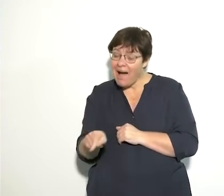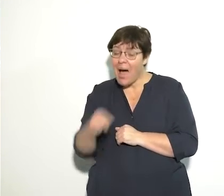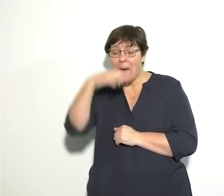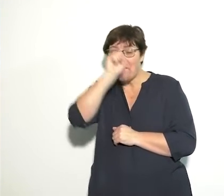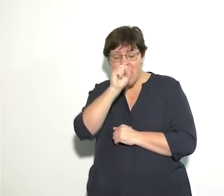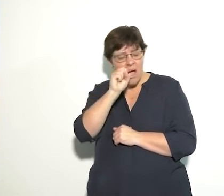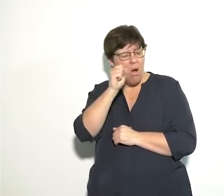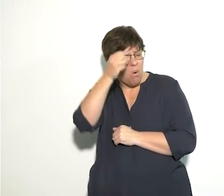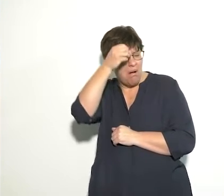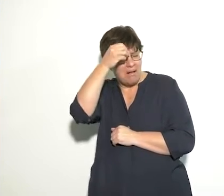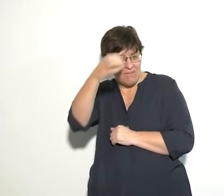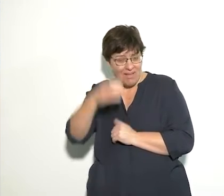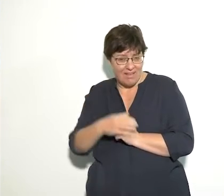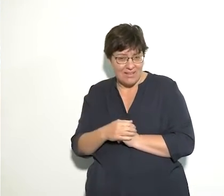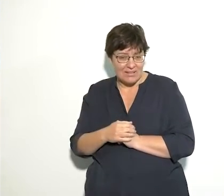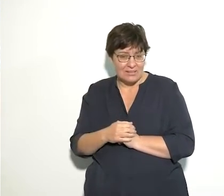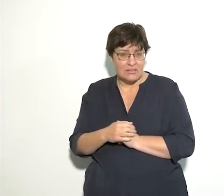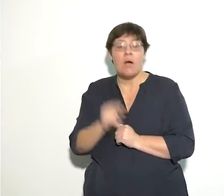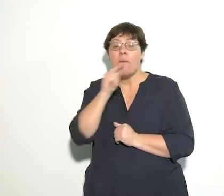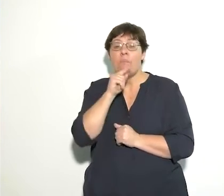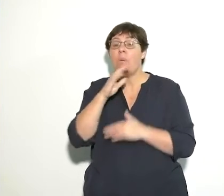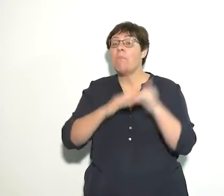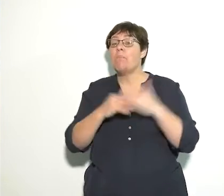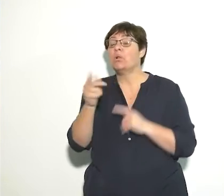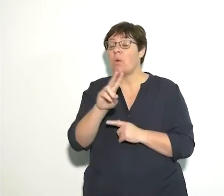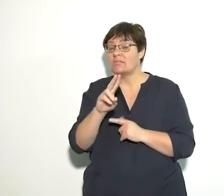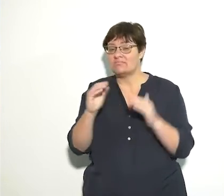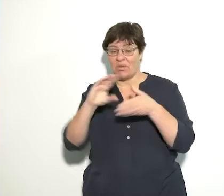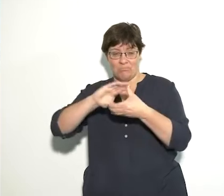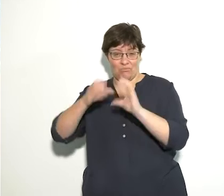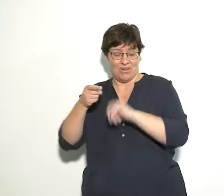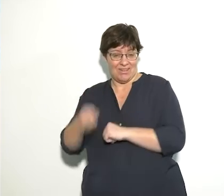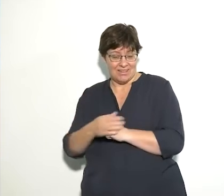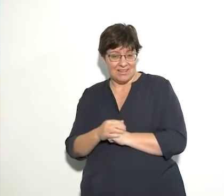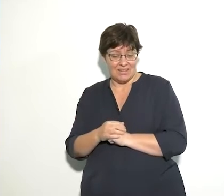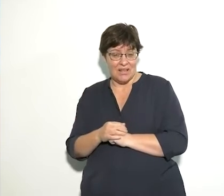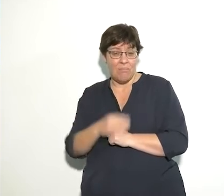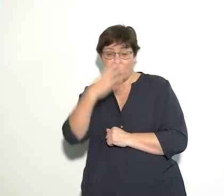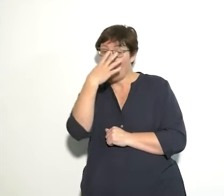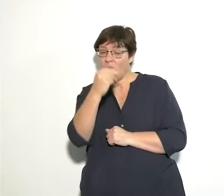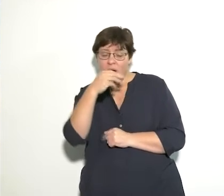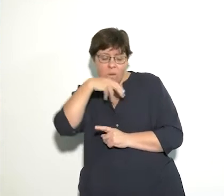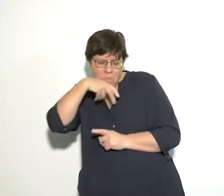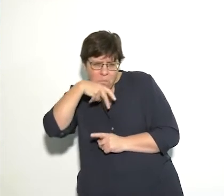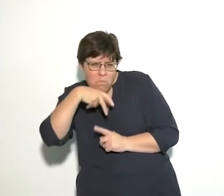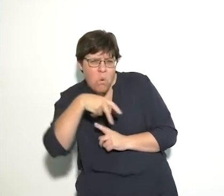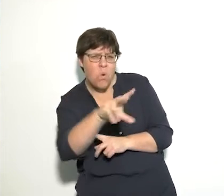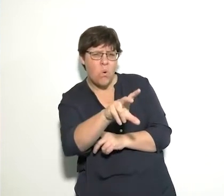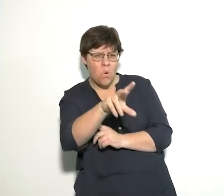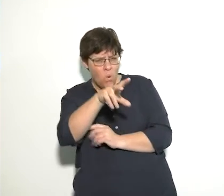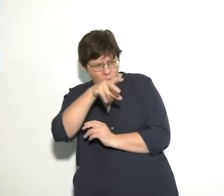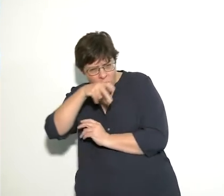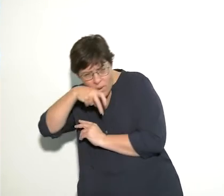little pig. He built his house with brick. So as the wolf huffed and